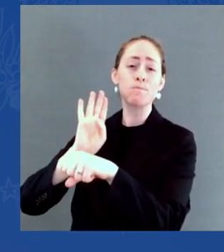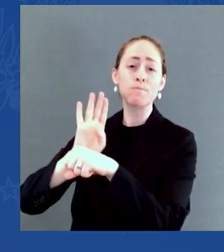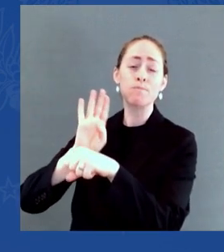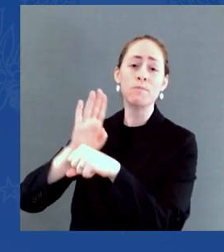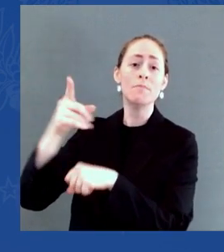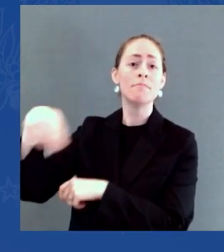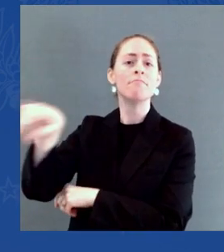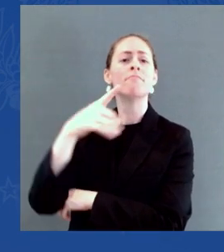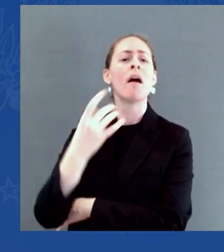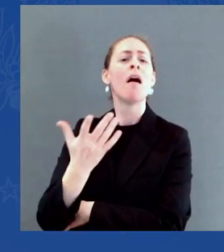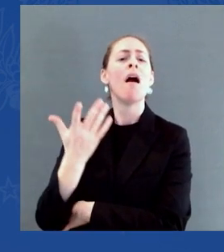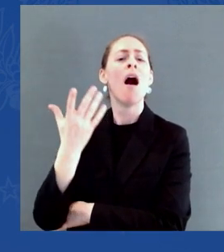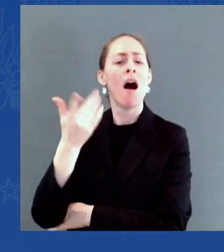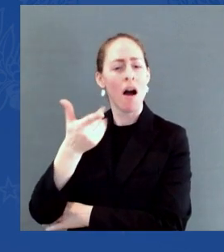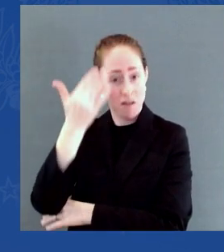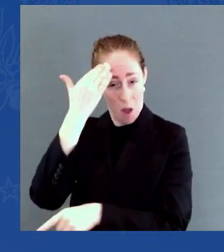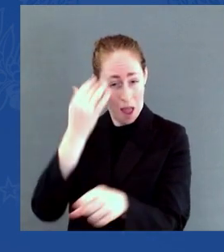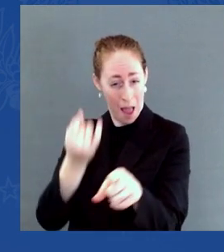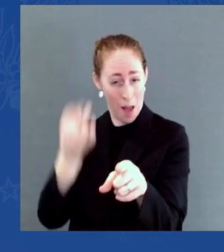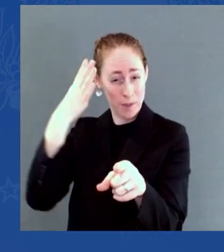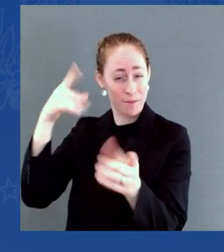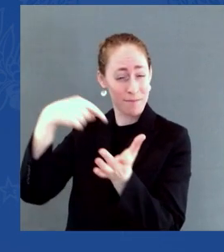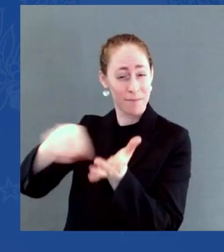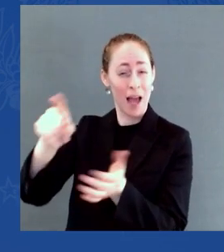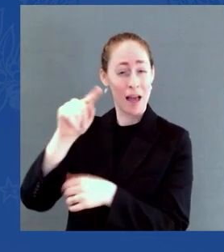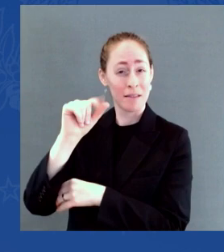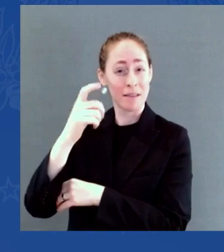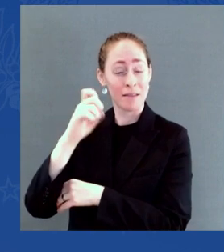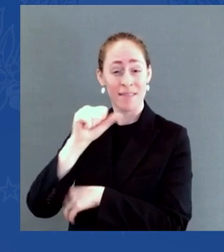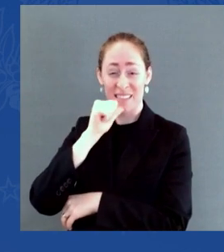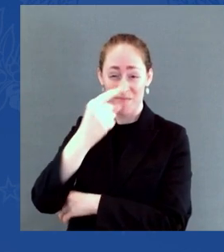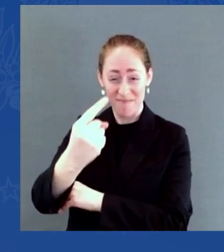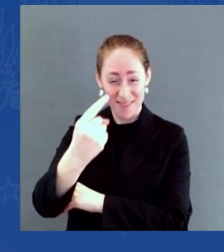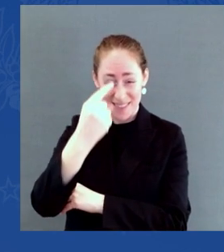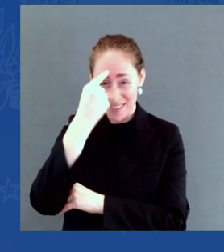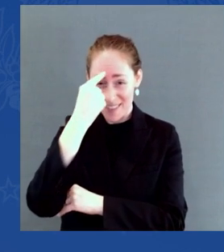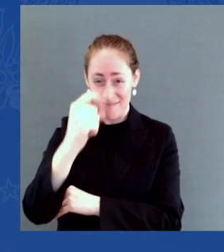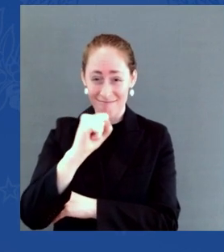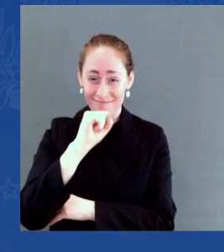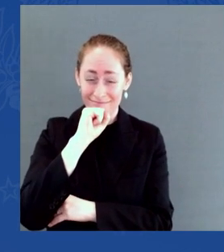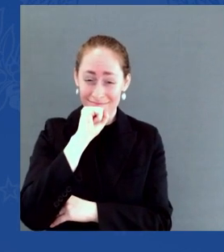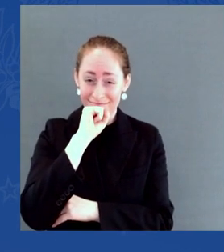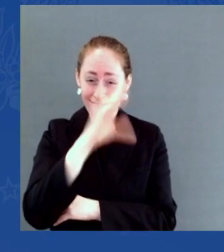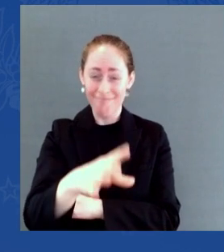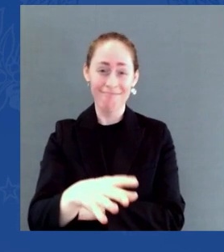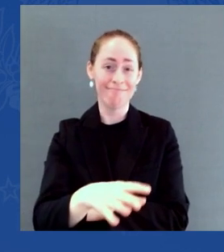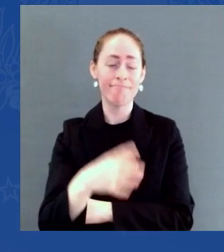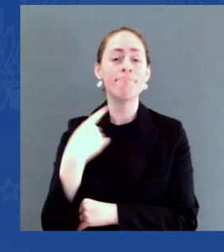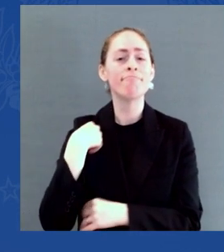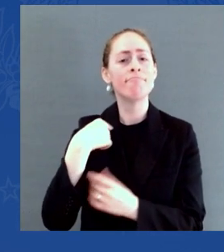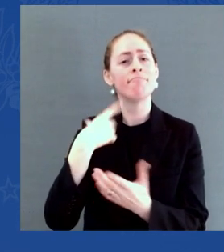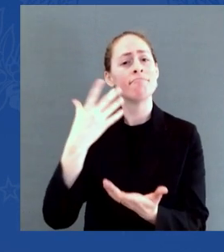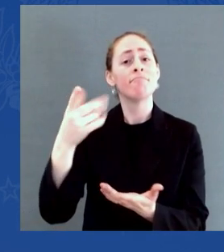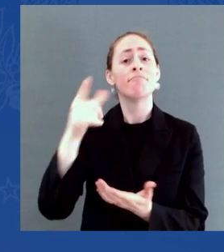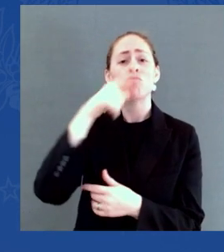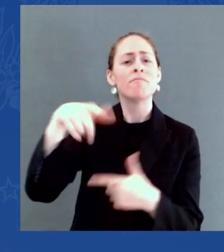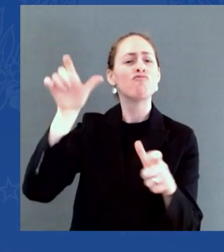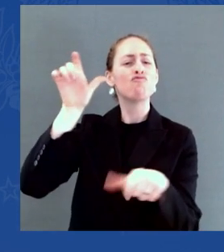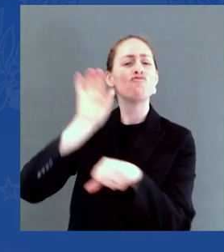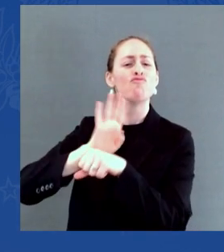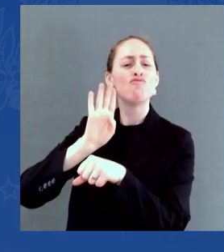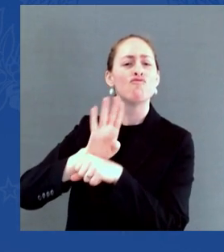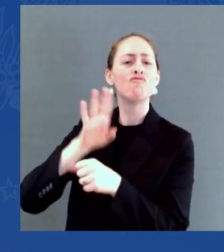and the wealthiest Americans pay their fair share in taxes. Look, remember, we're in a situation, as far as